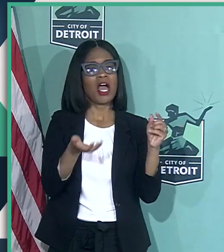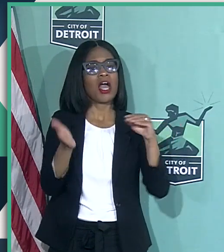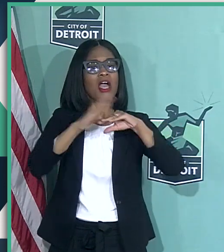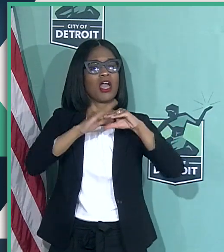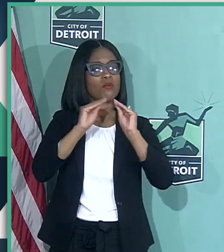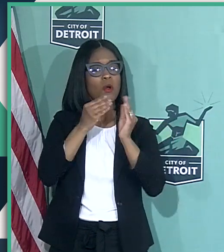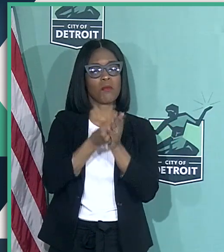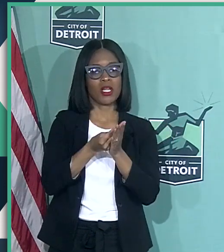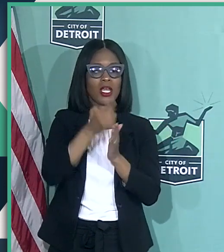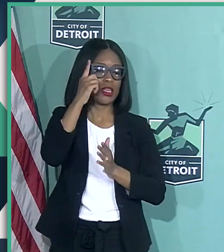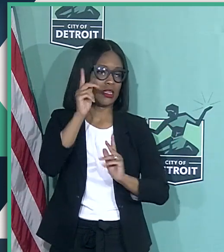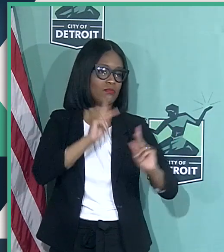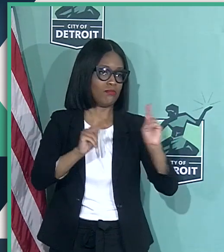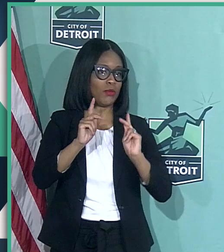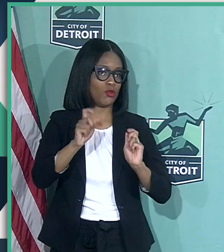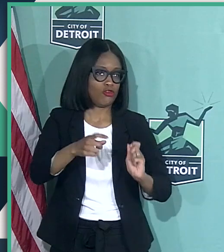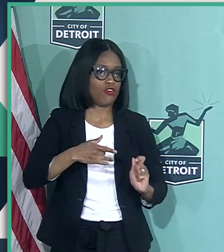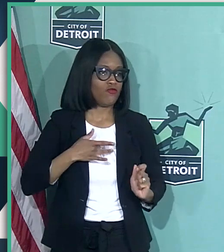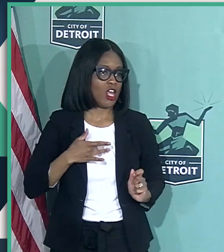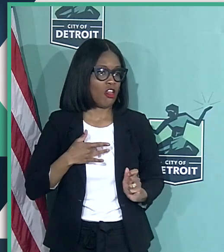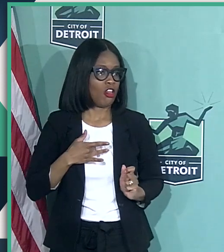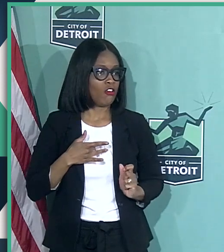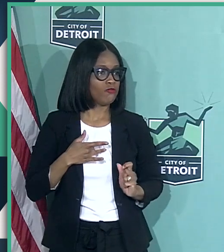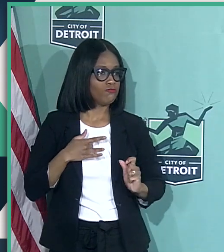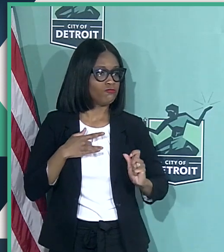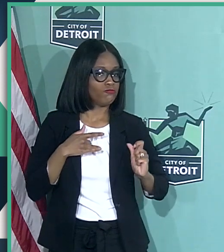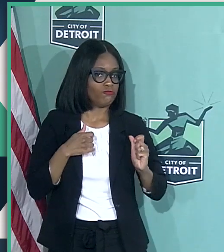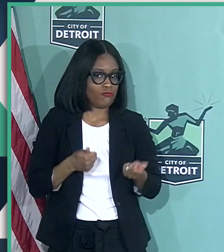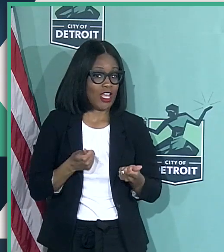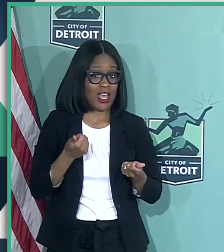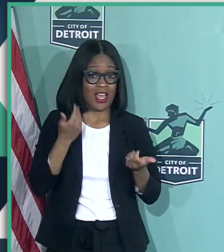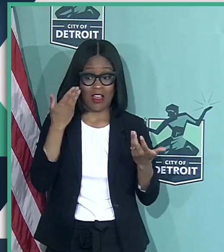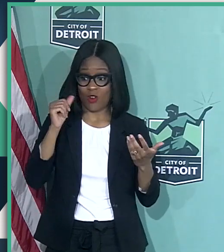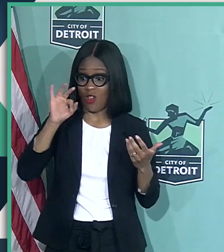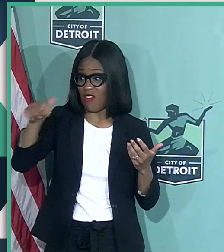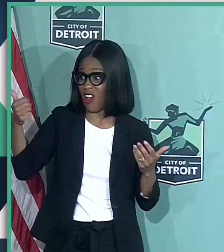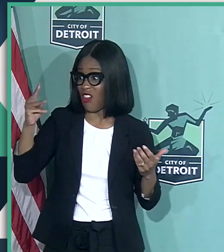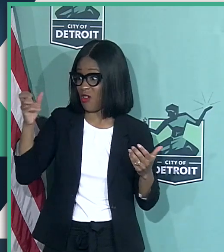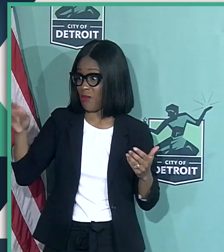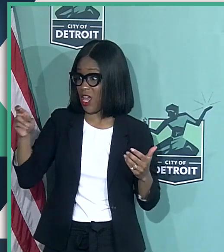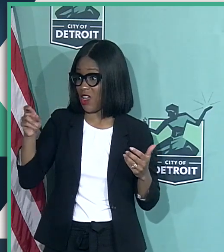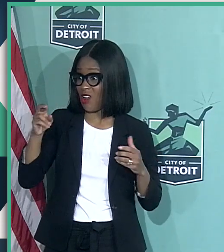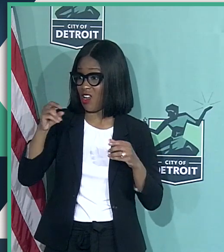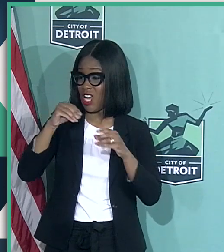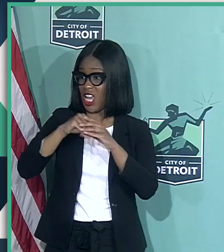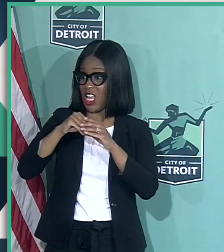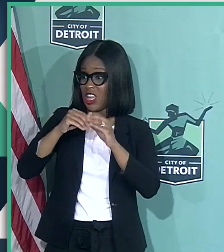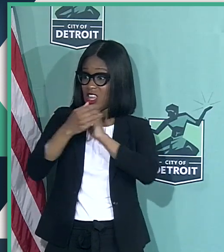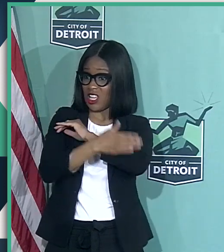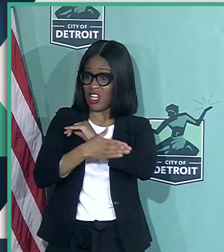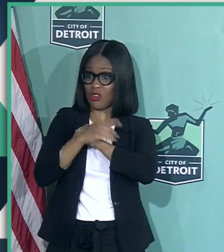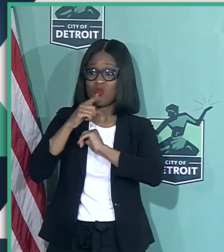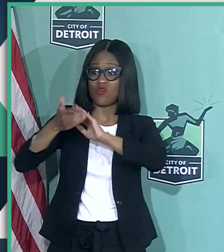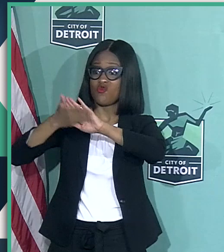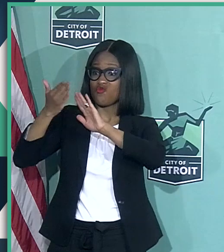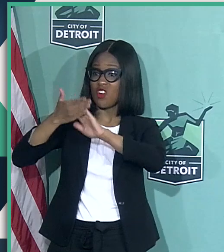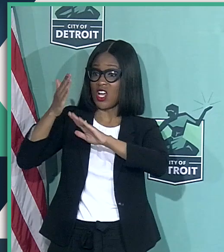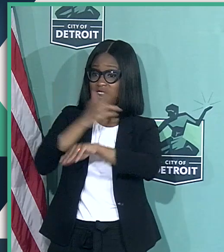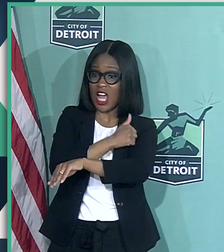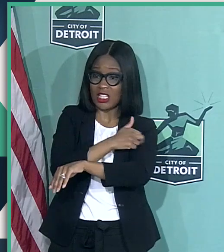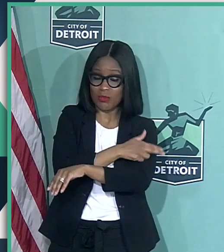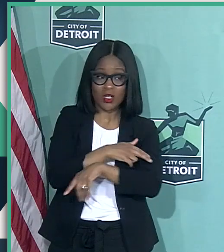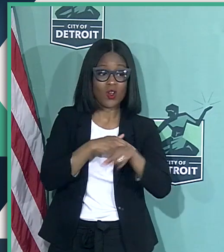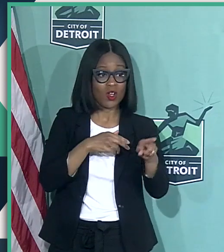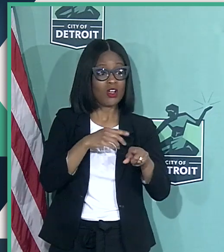should feel like, I don't know if there's another mayor in the country who's run a hospital system. Then you add the fact that our chief operating